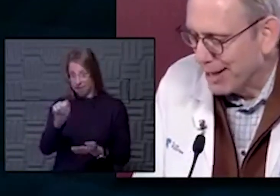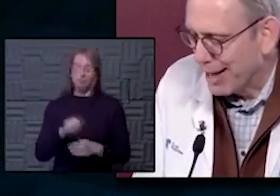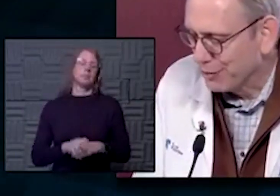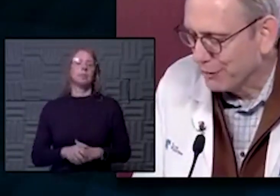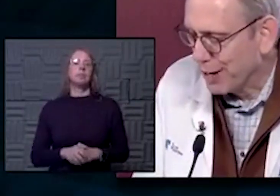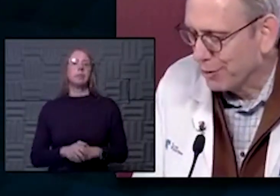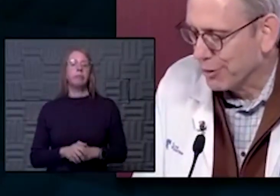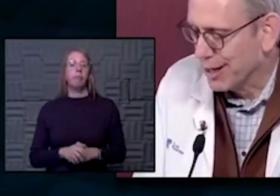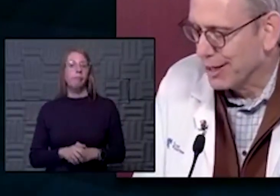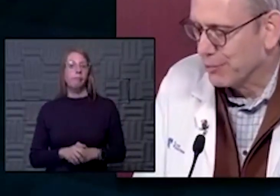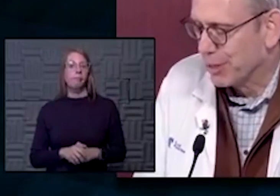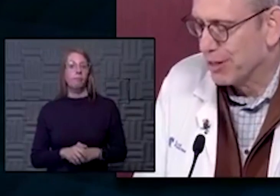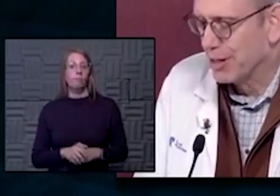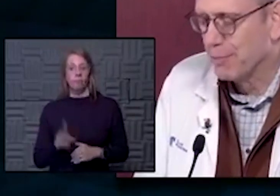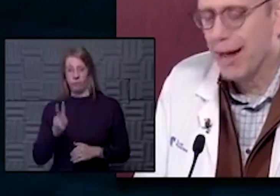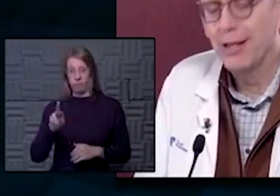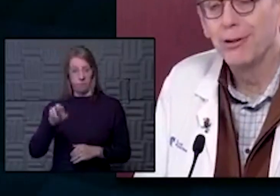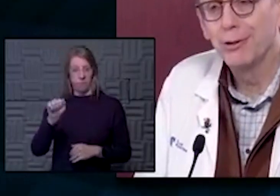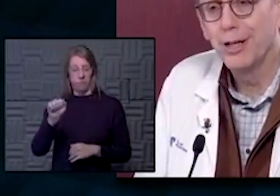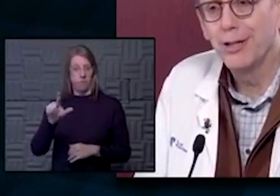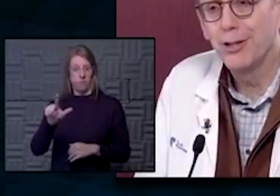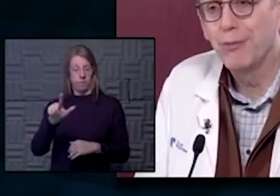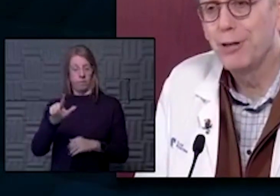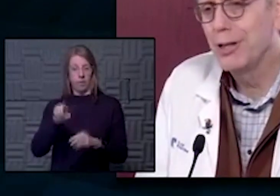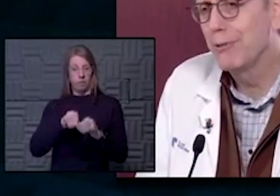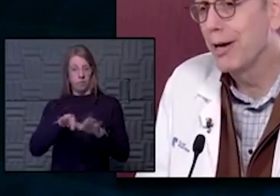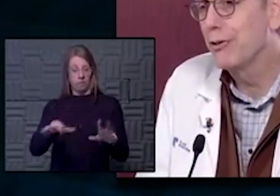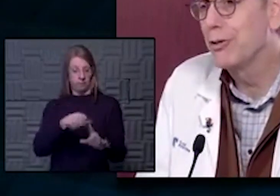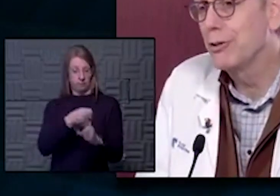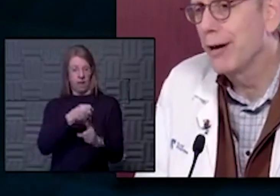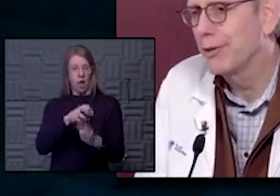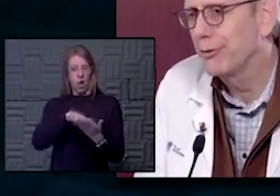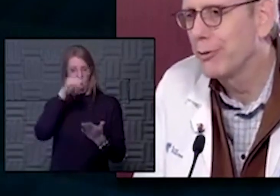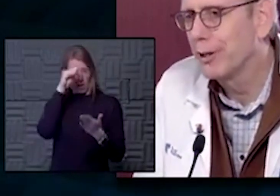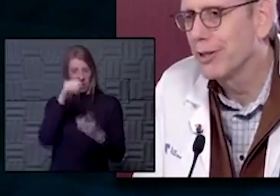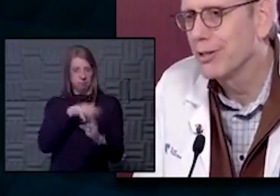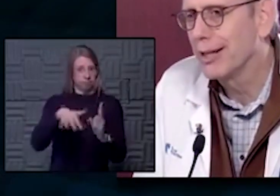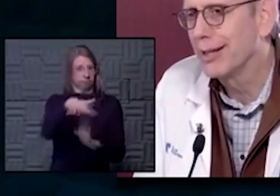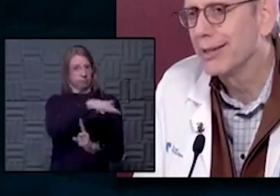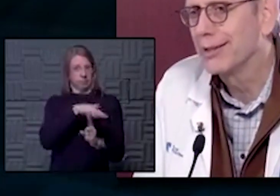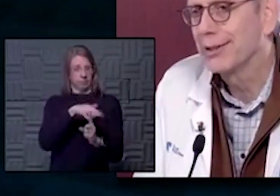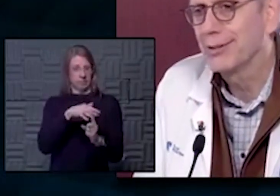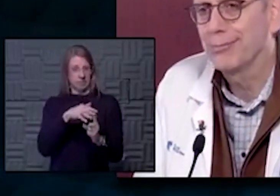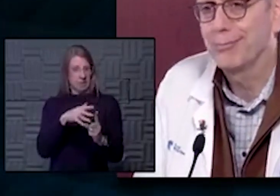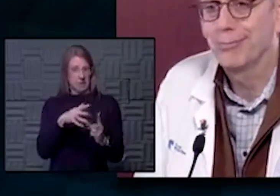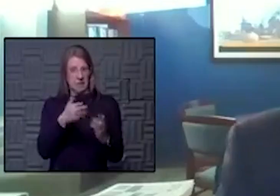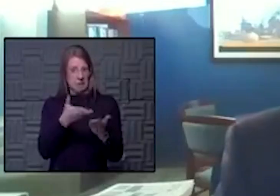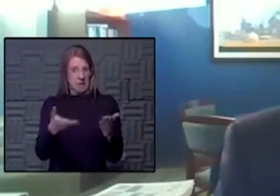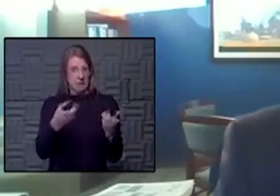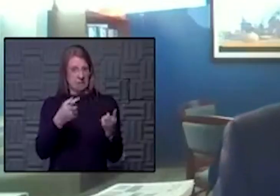Bob, how is the viral spread impacting learning in the community around you? How are things going in Salina?